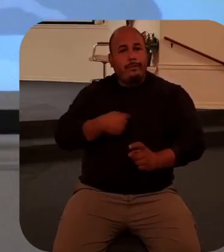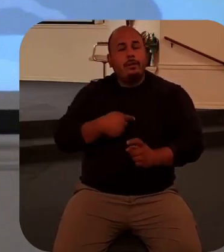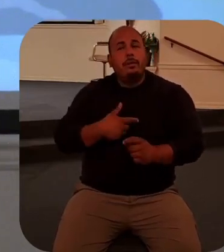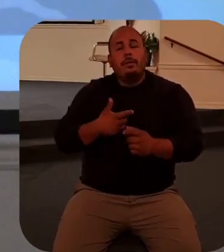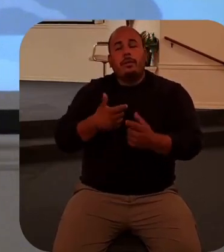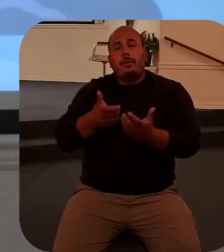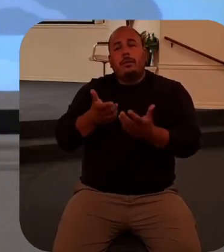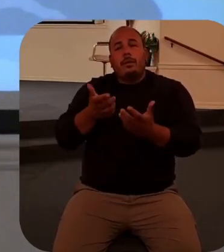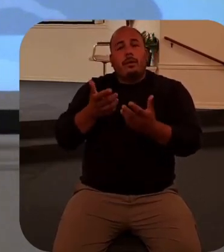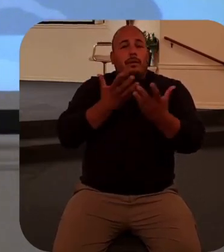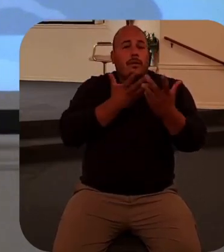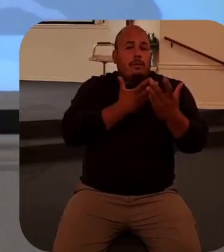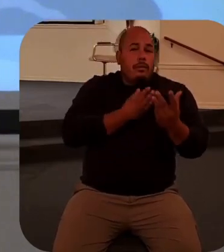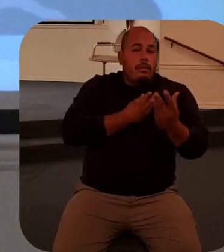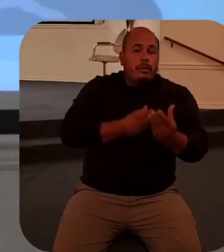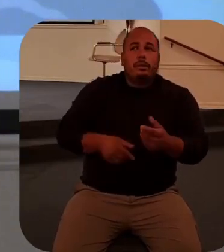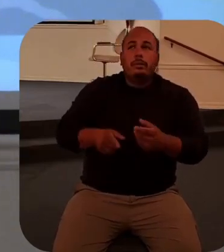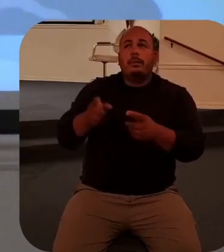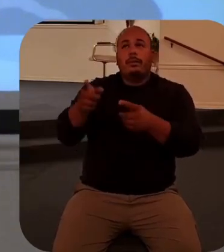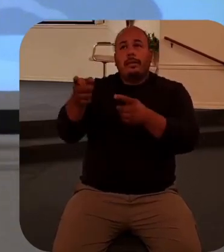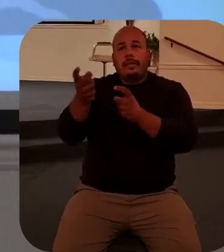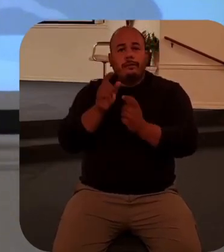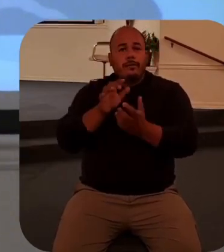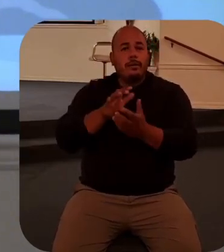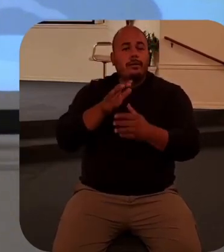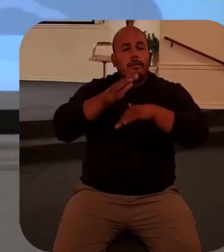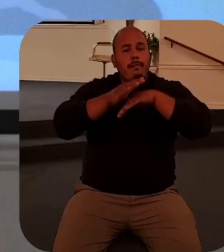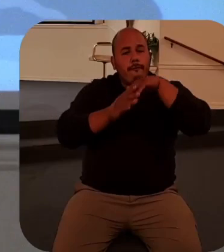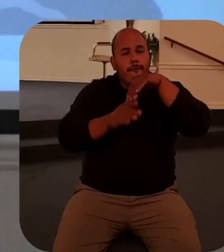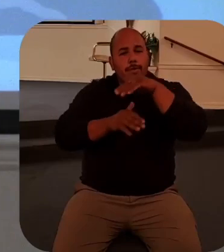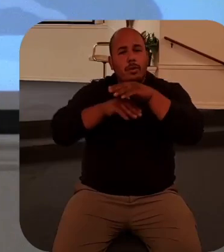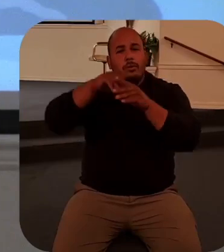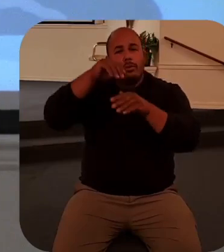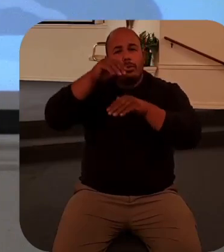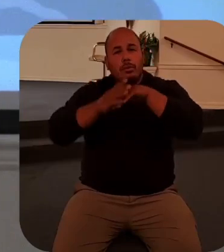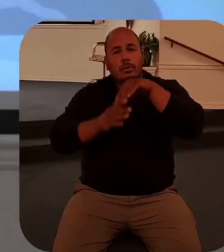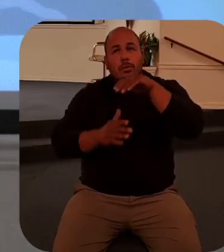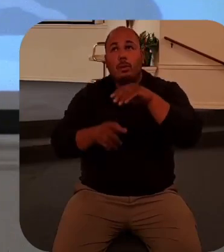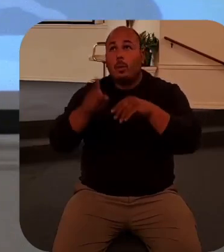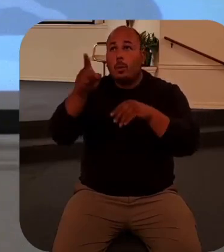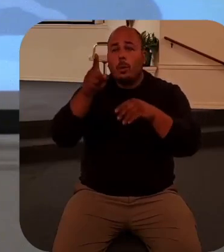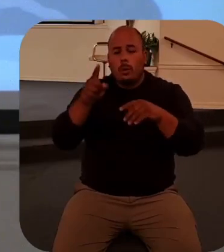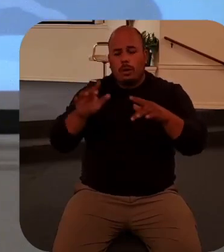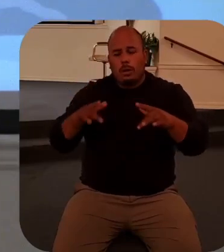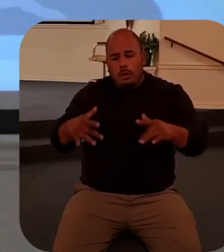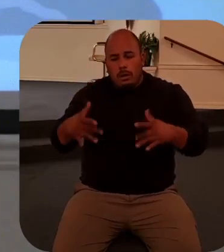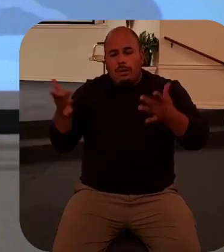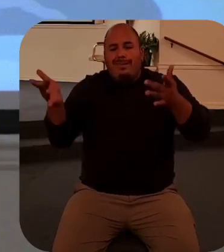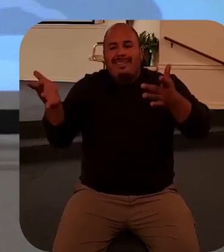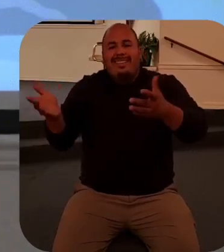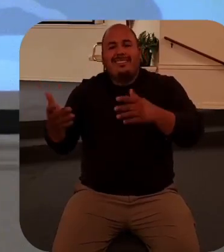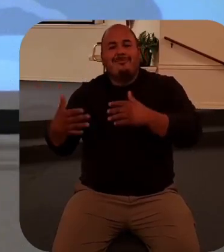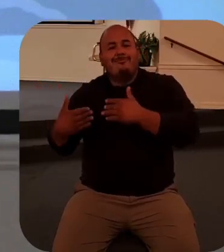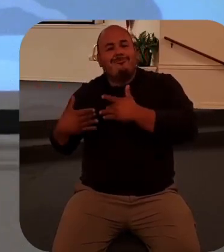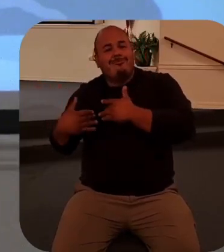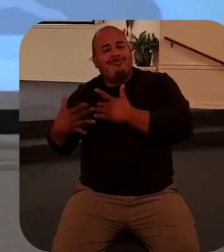when you lift some of our load so that it won't weigh us down too much